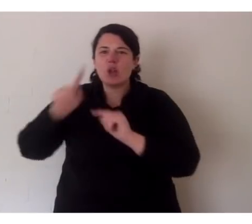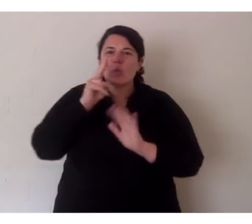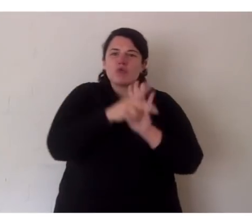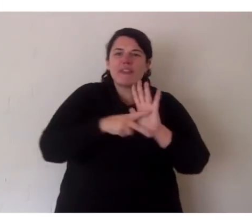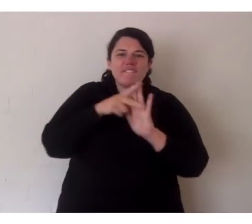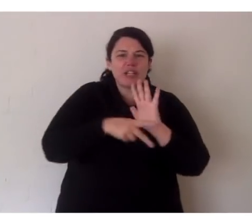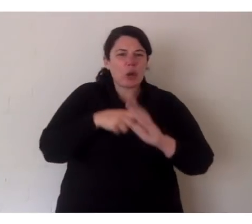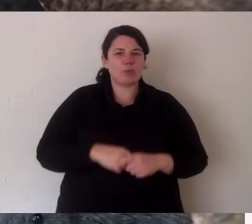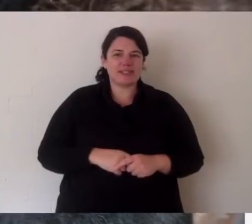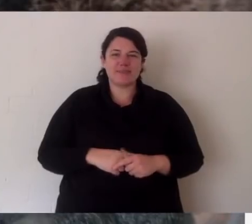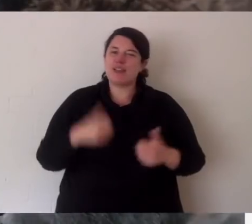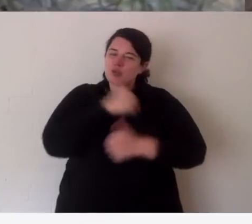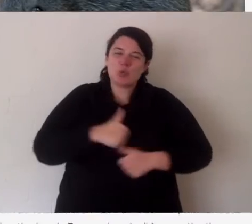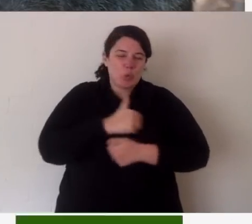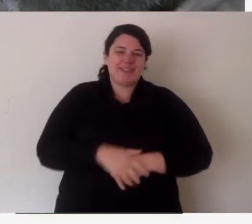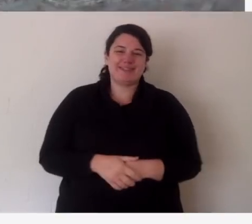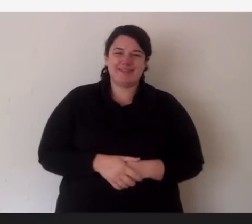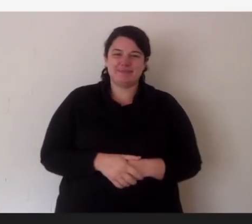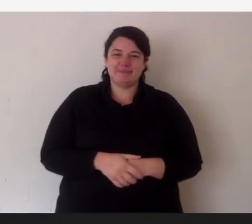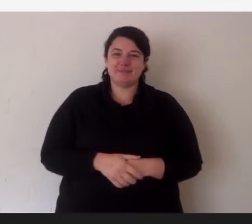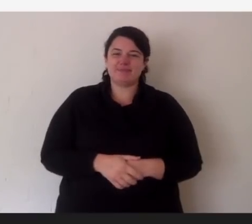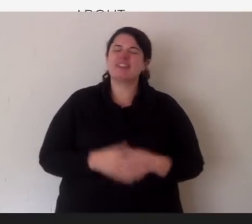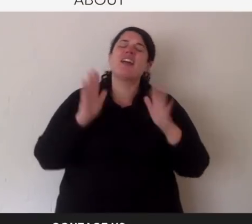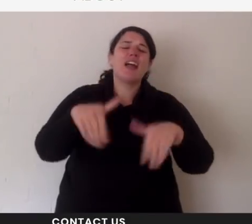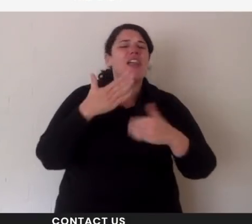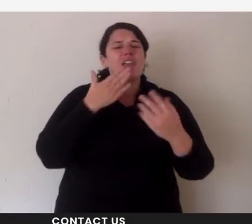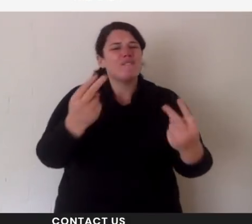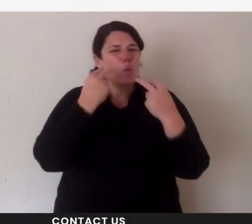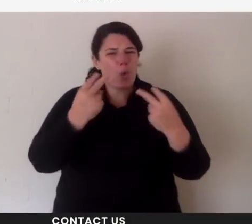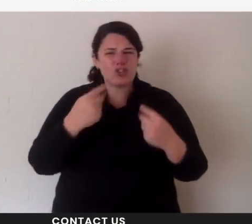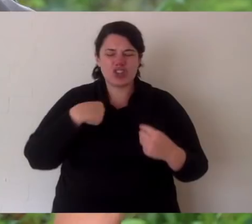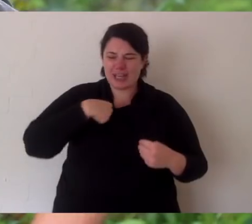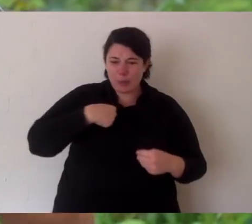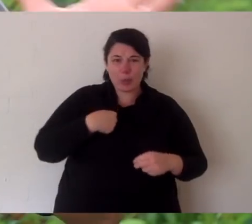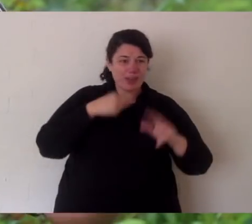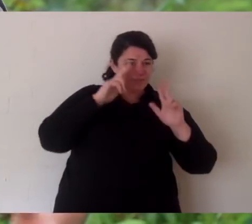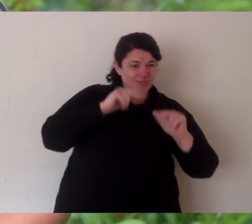Go and learn about devils, learn about all the other species, look through all the videos. Enjoy it.